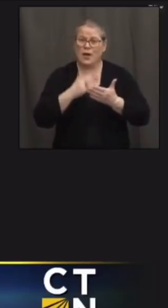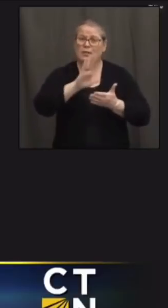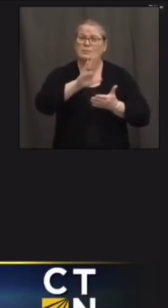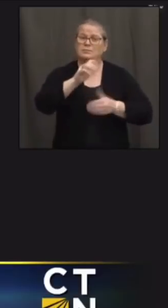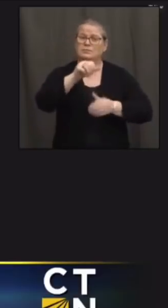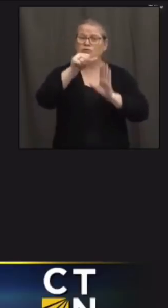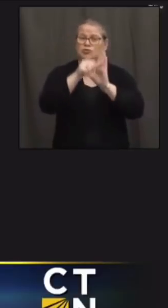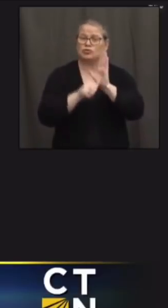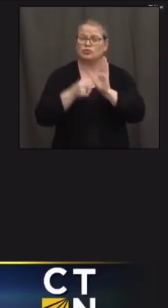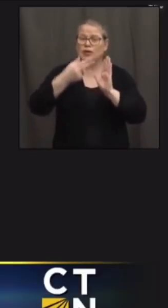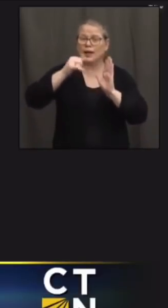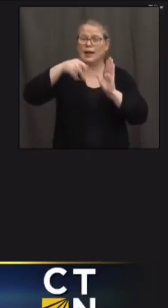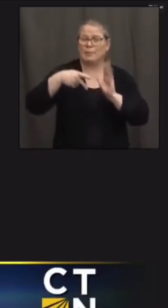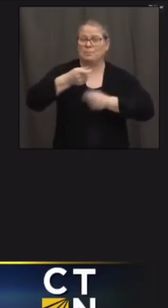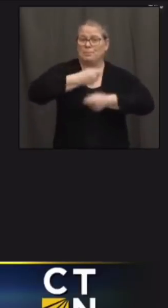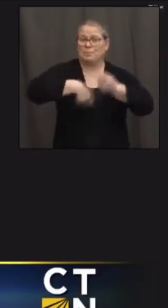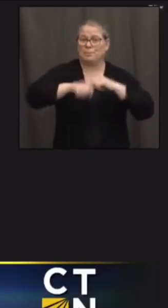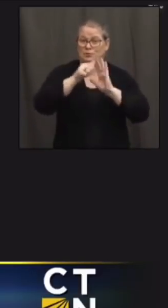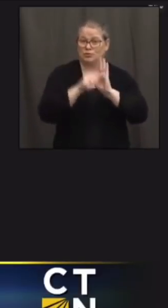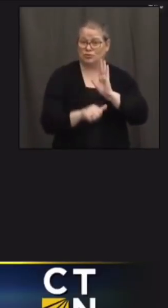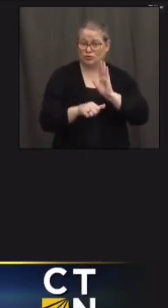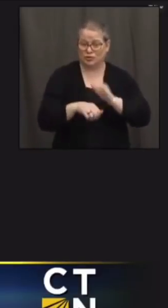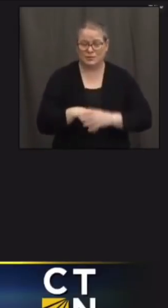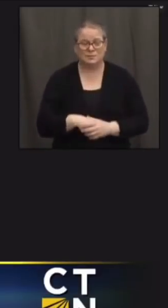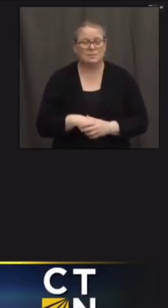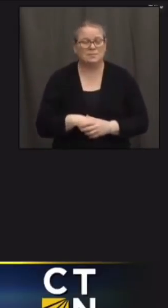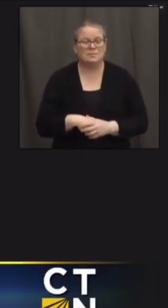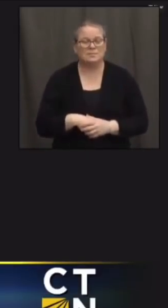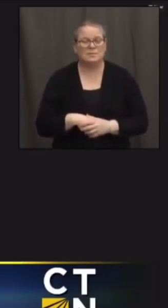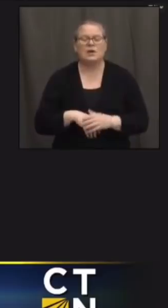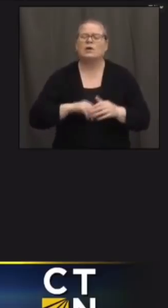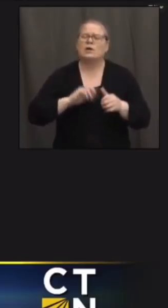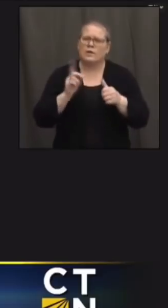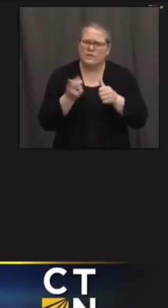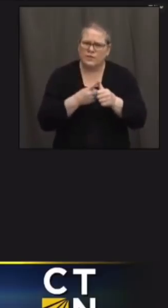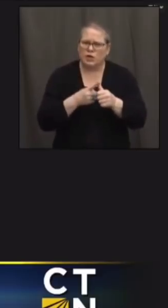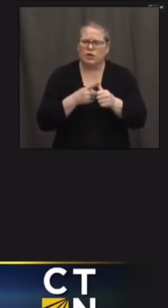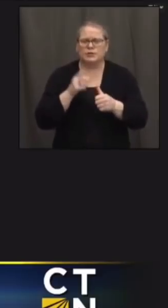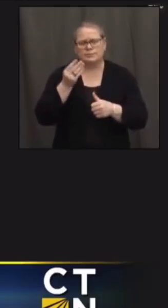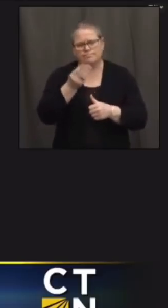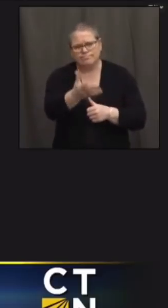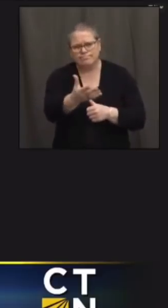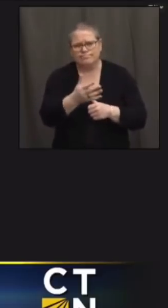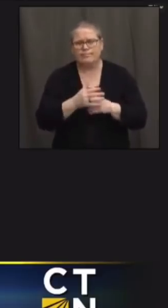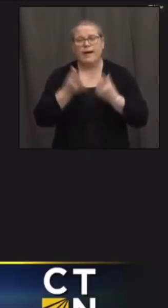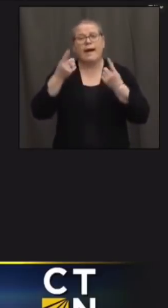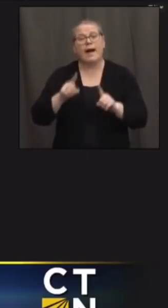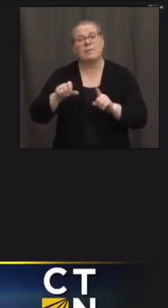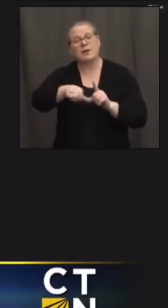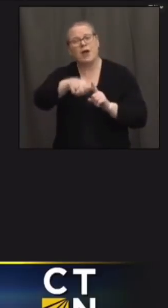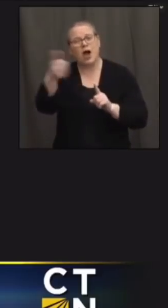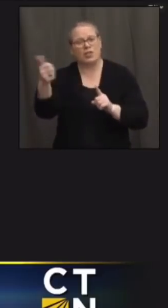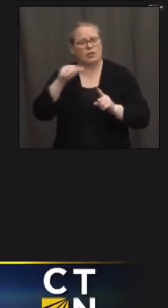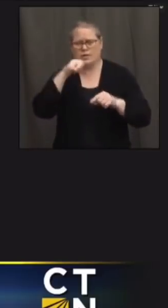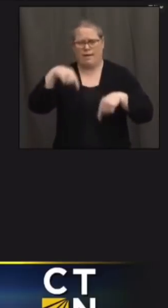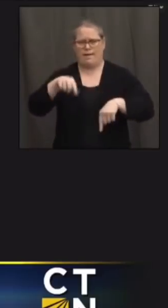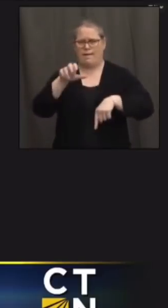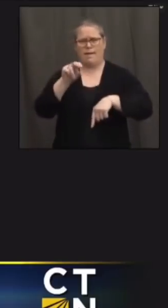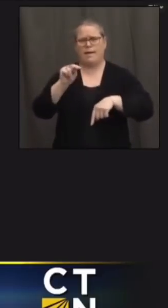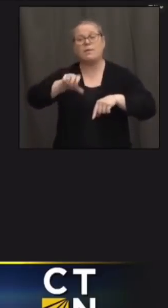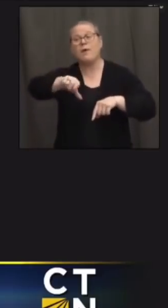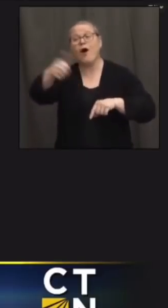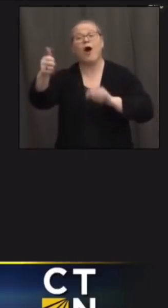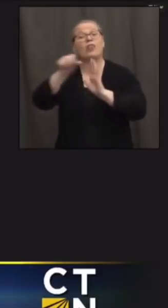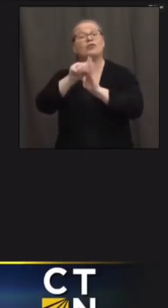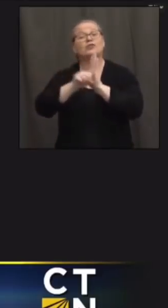um we've heard about issues with the phone numbers or the websites and other states trying to register people for